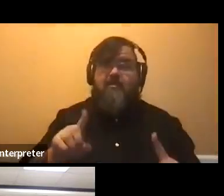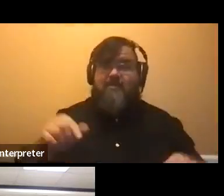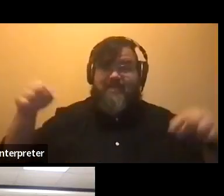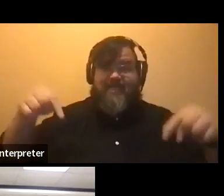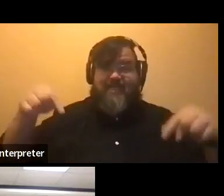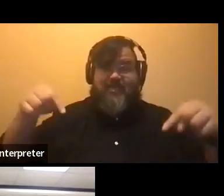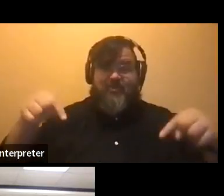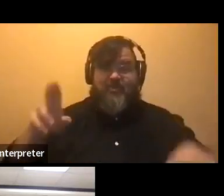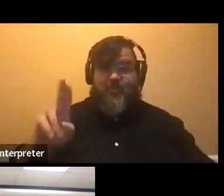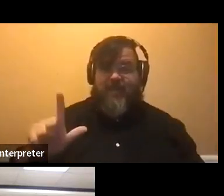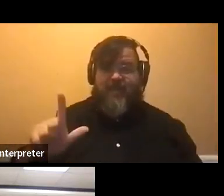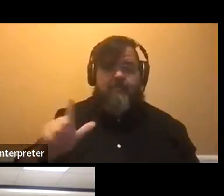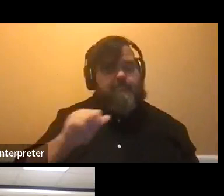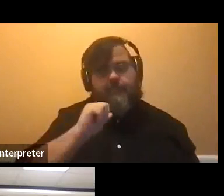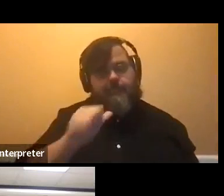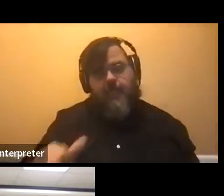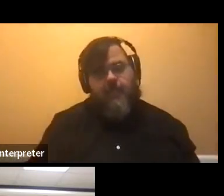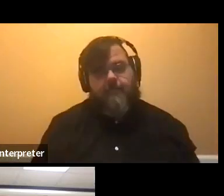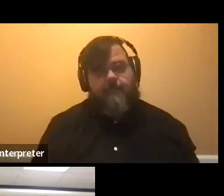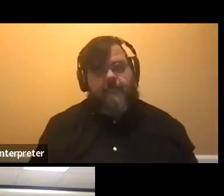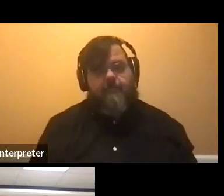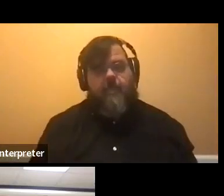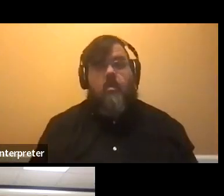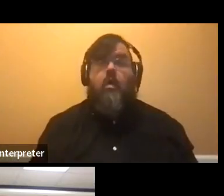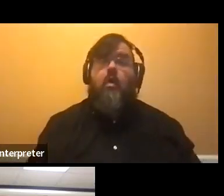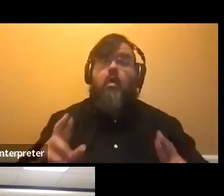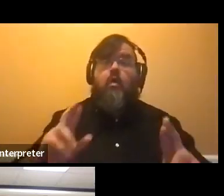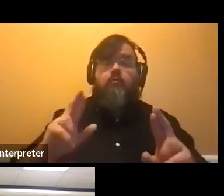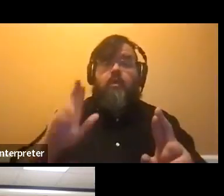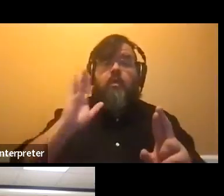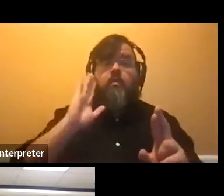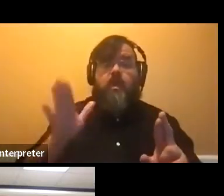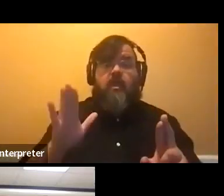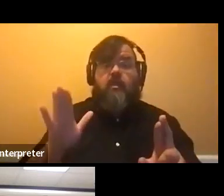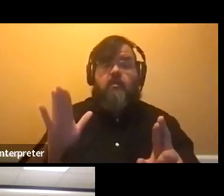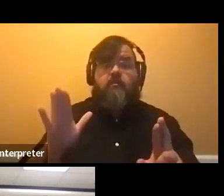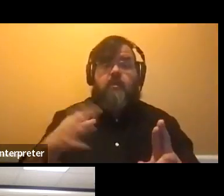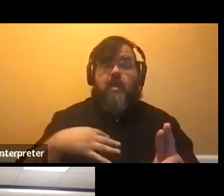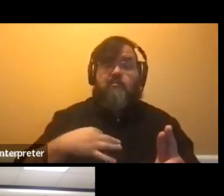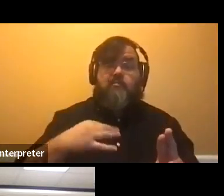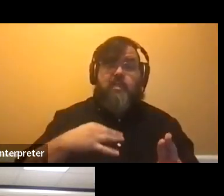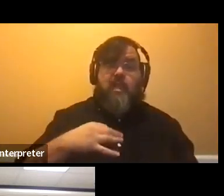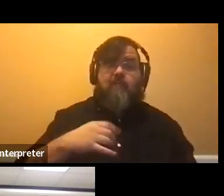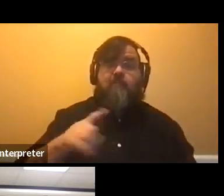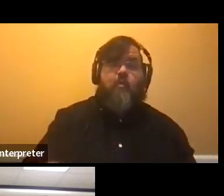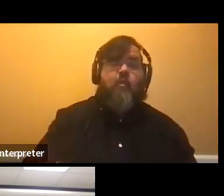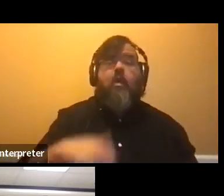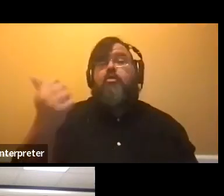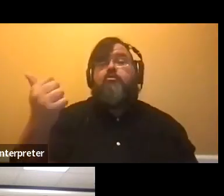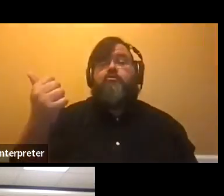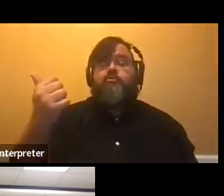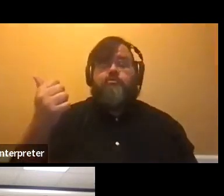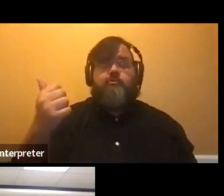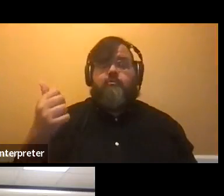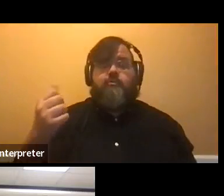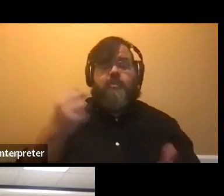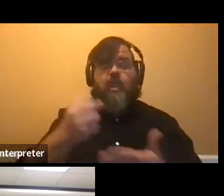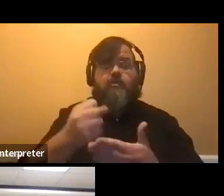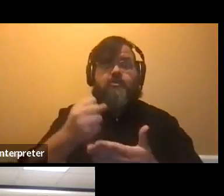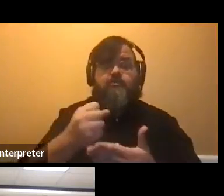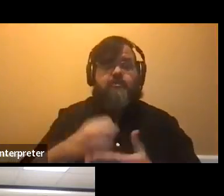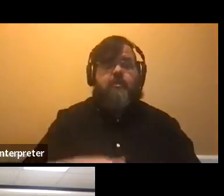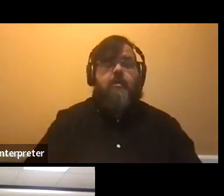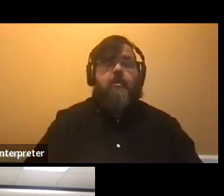but hopefully you will apply for or be in other scholarship pools. So, um, I will add that later,